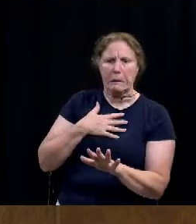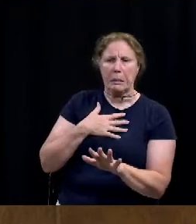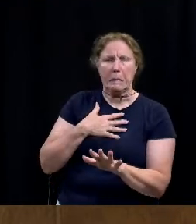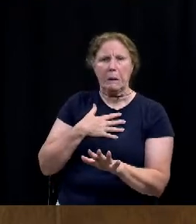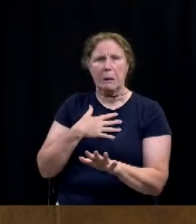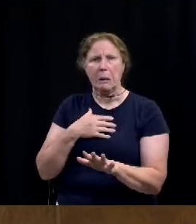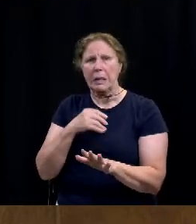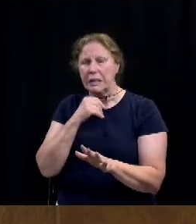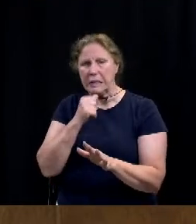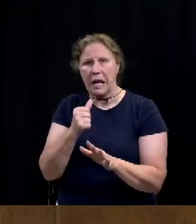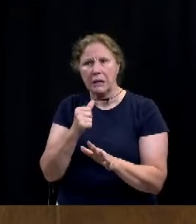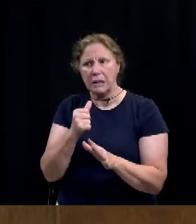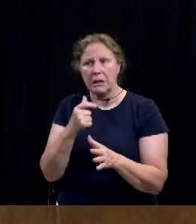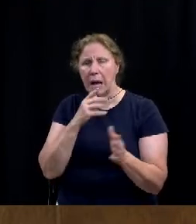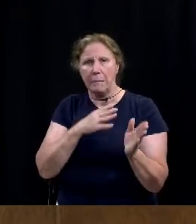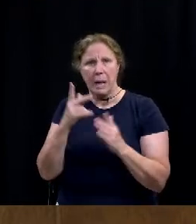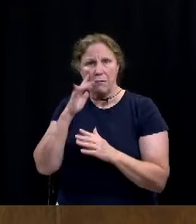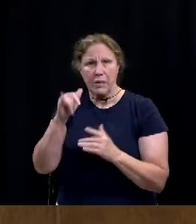unintended consequence?